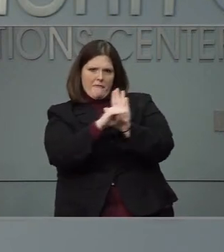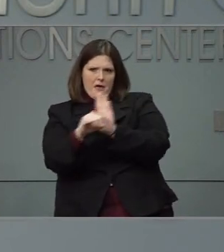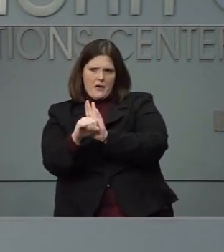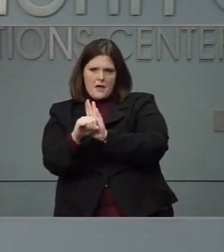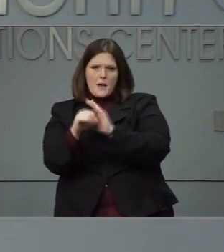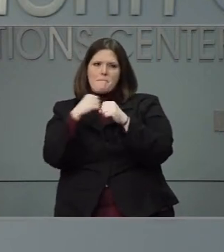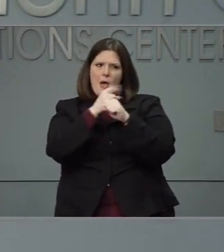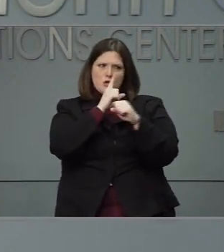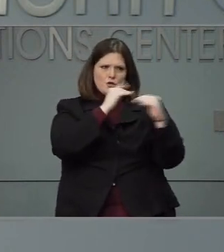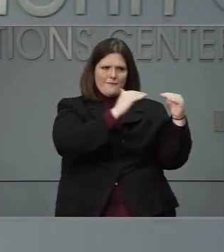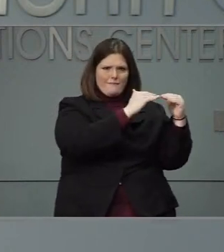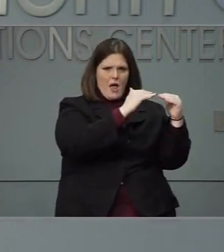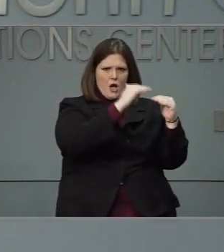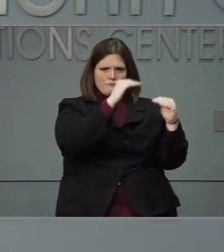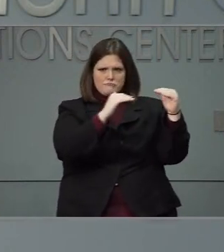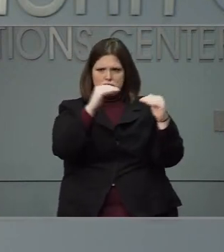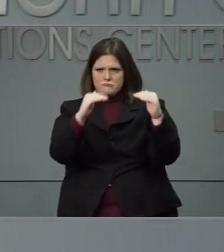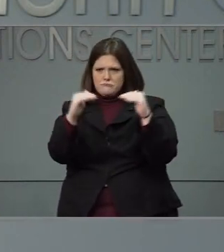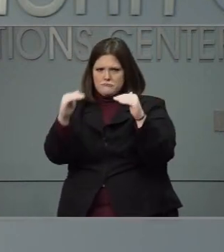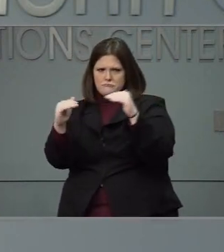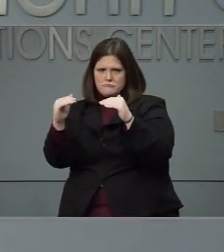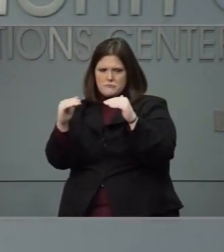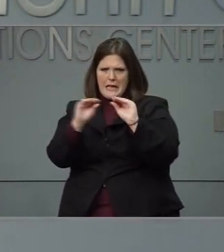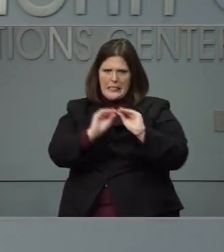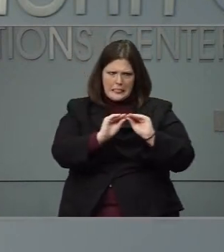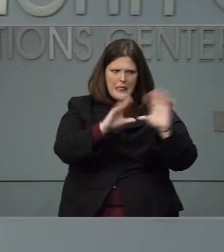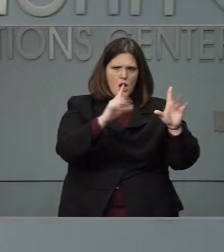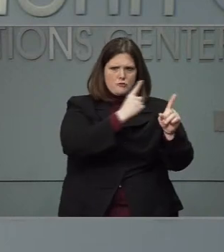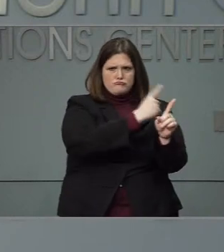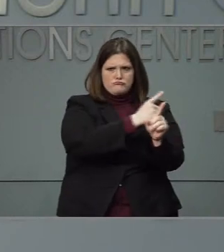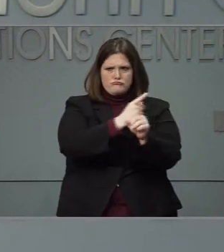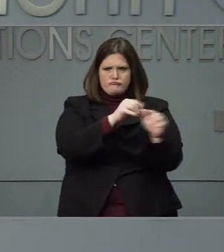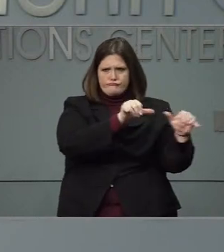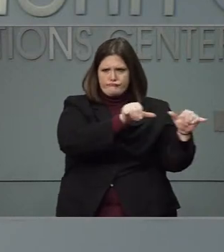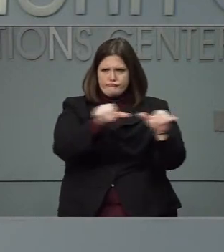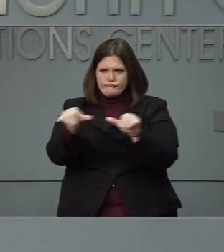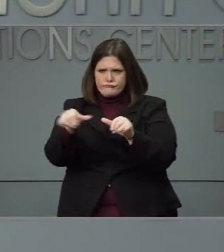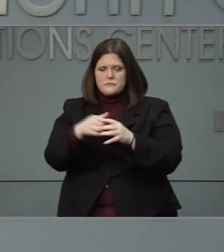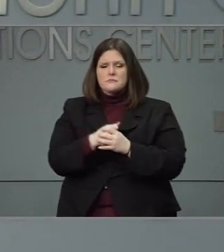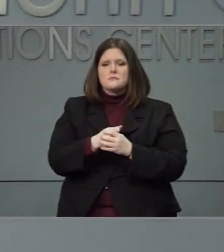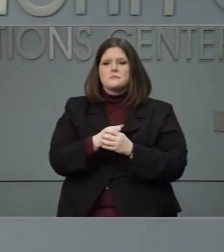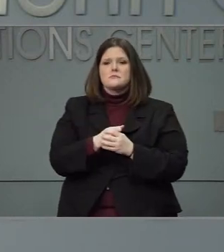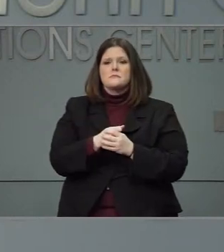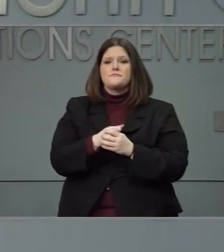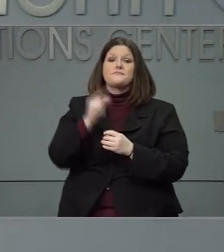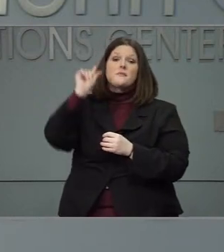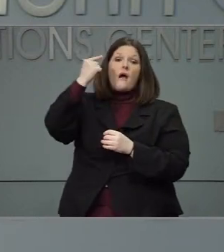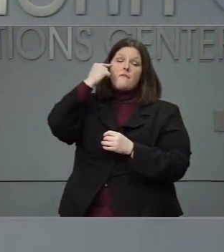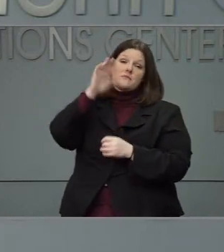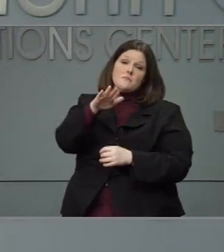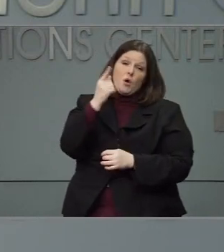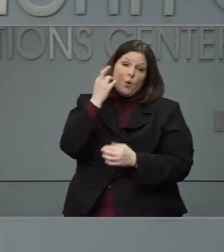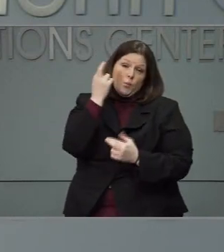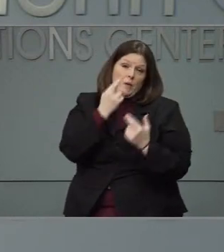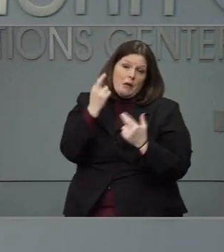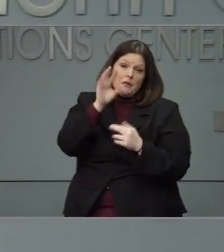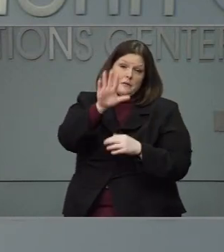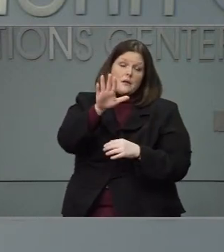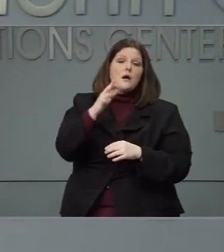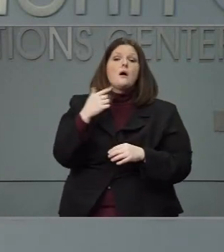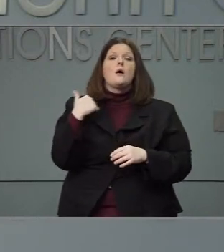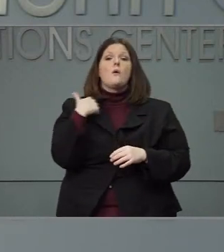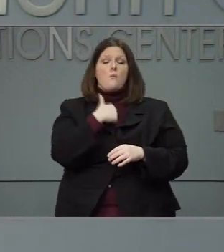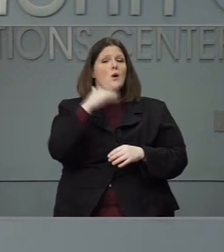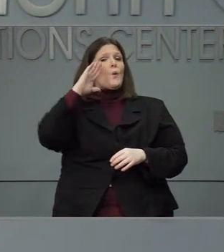fairness and equity in making those determinations? We realize that there aren't absolute precise lines here in